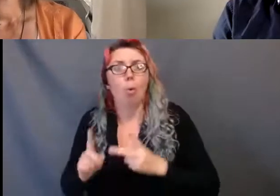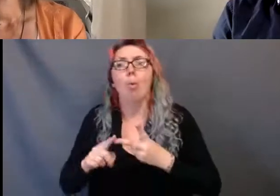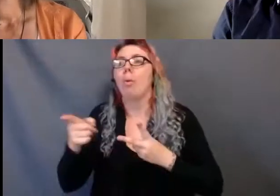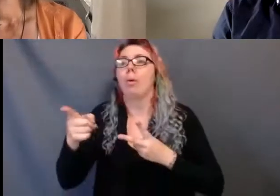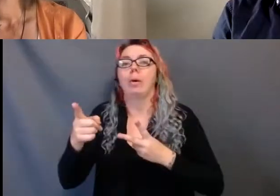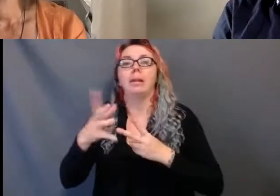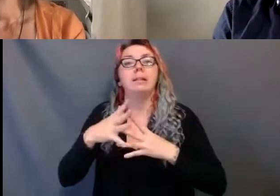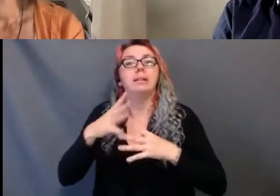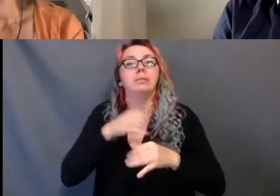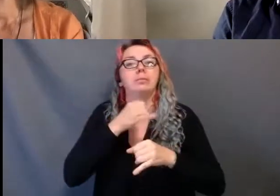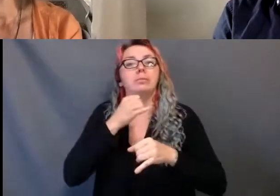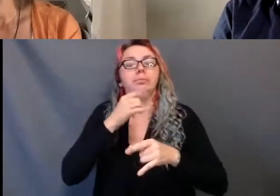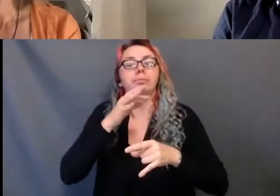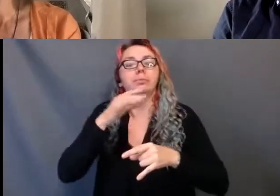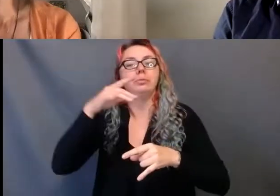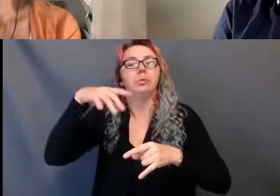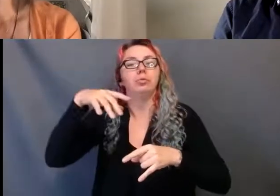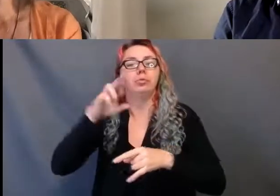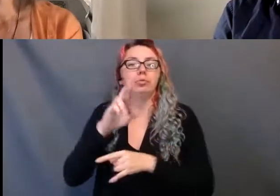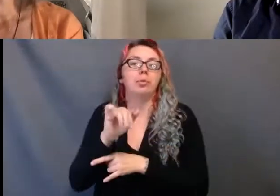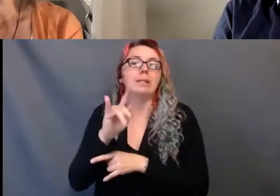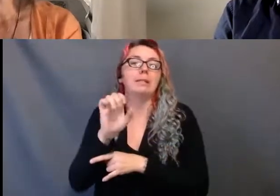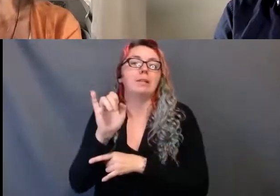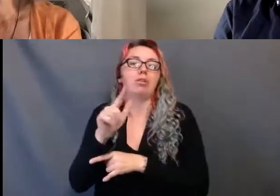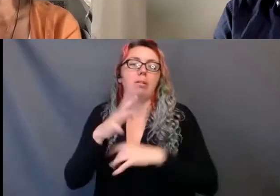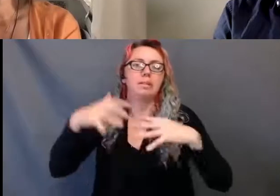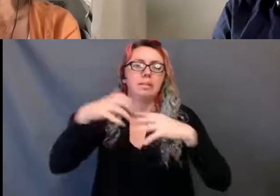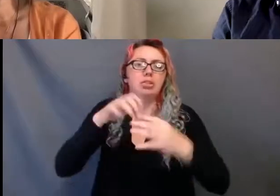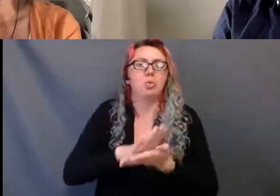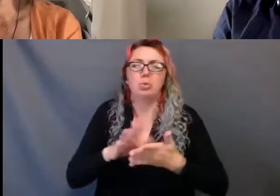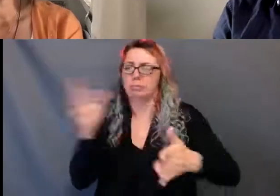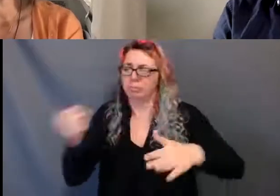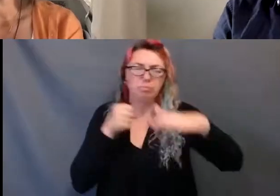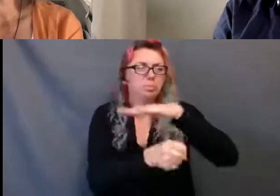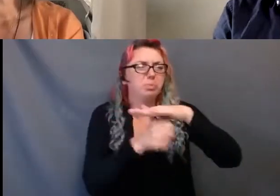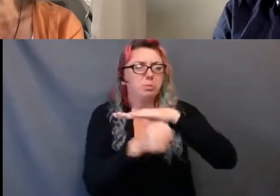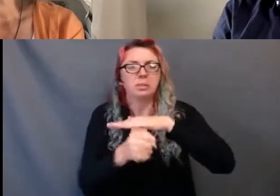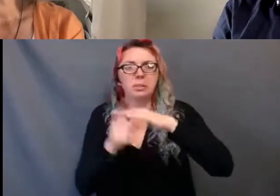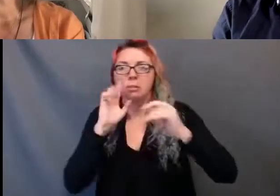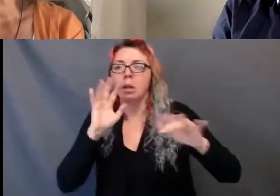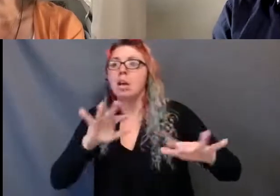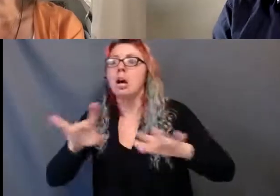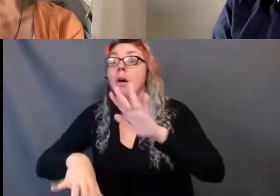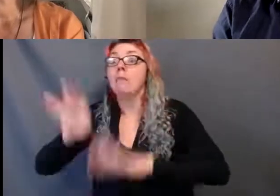and forensically prove the extent of the state sponsored atrocities against indigenous children.